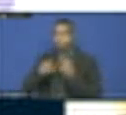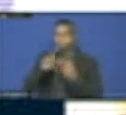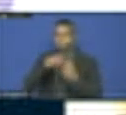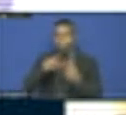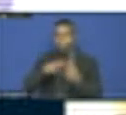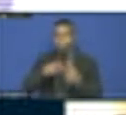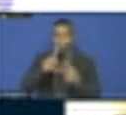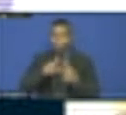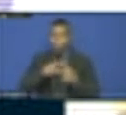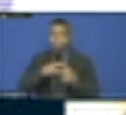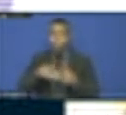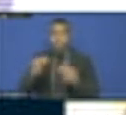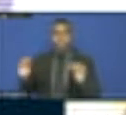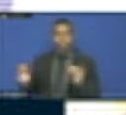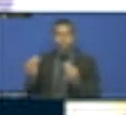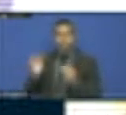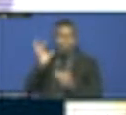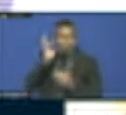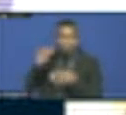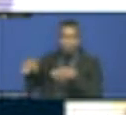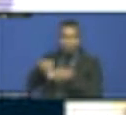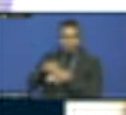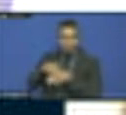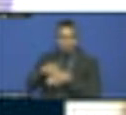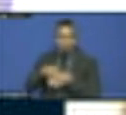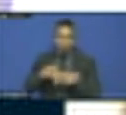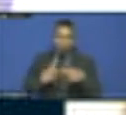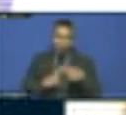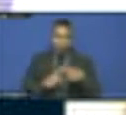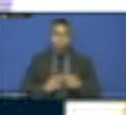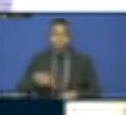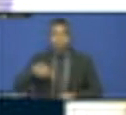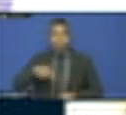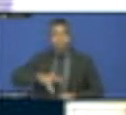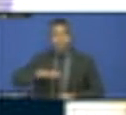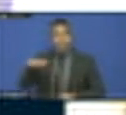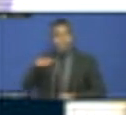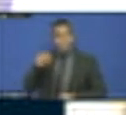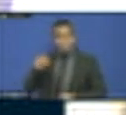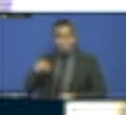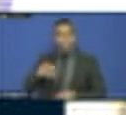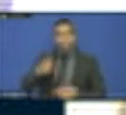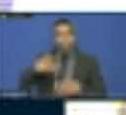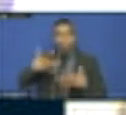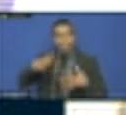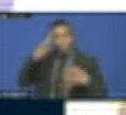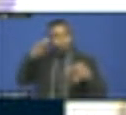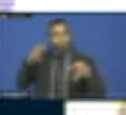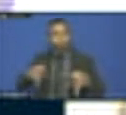that women will not fight men in the electoral system.